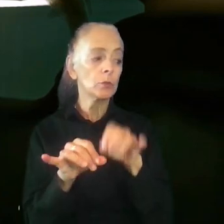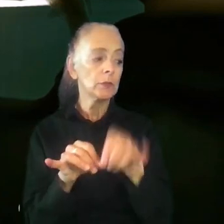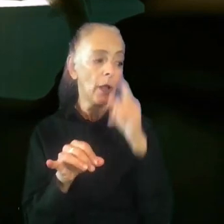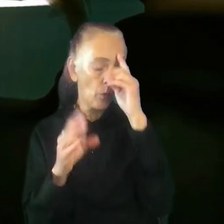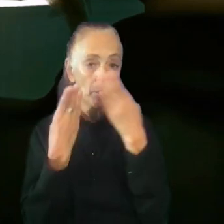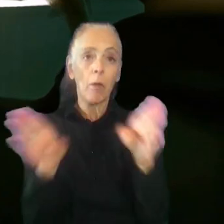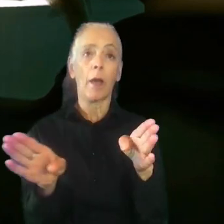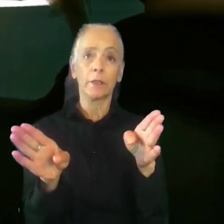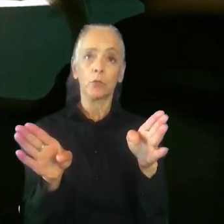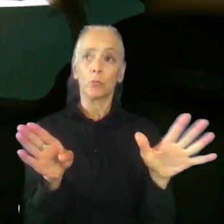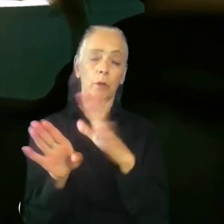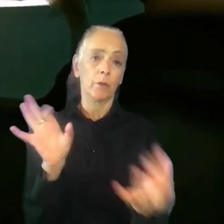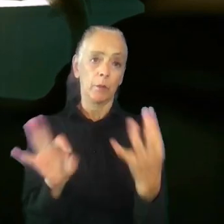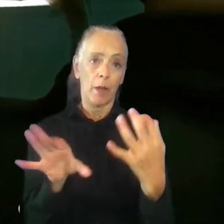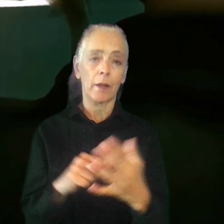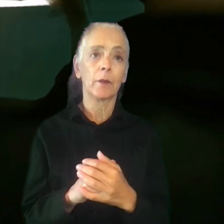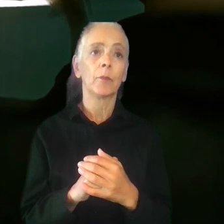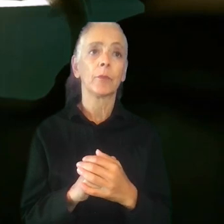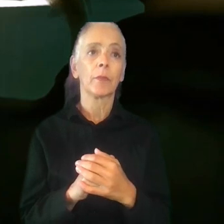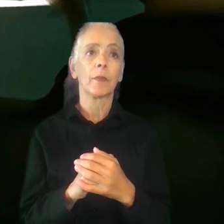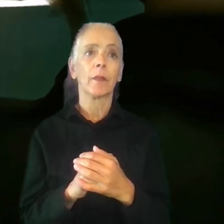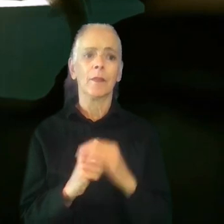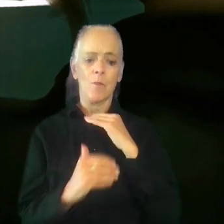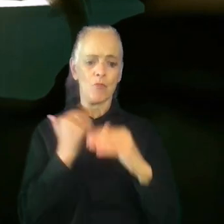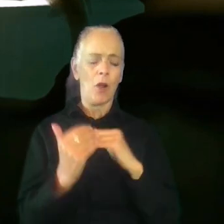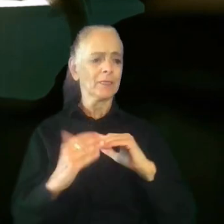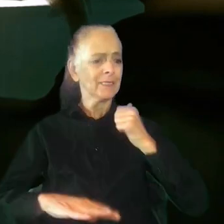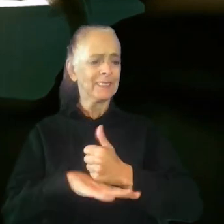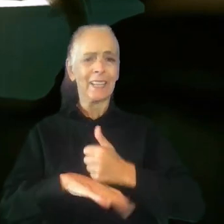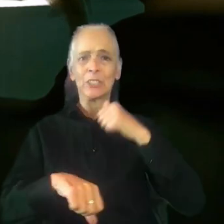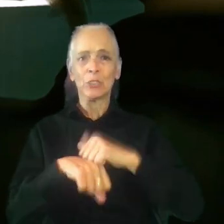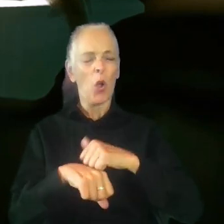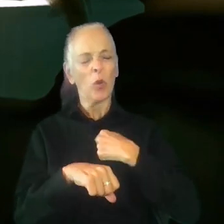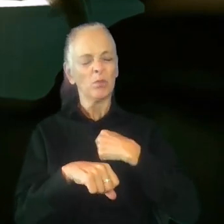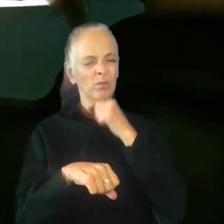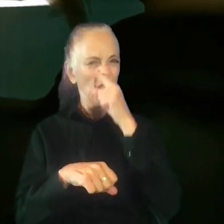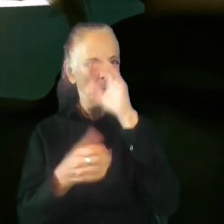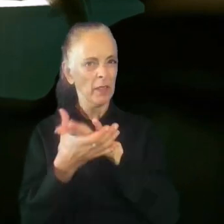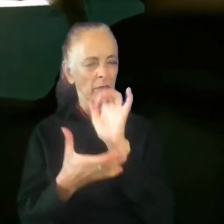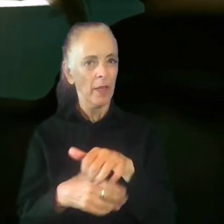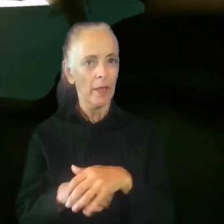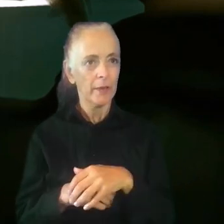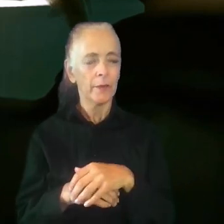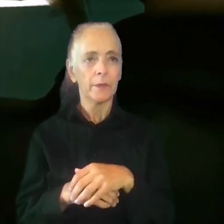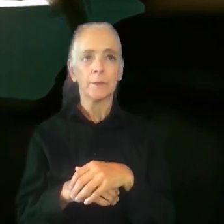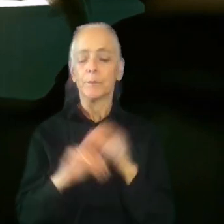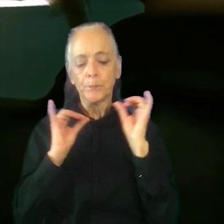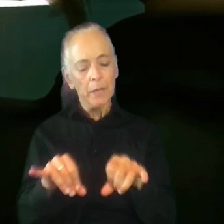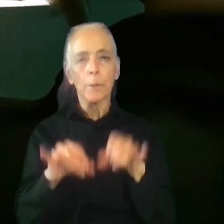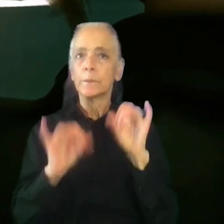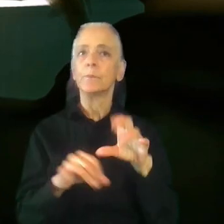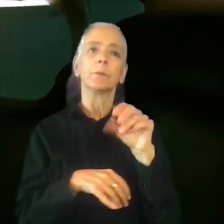incoming feedback. I don't believe our processes should be fully set in stone and take that specific